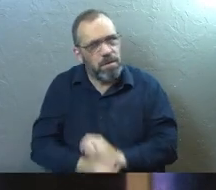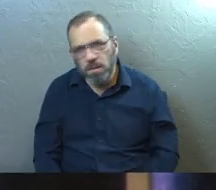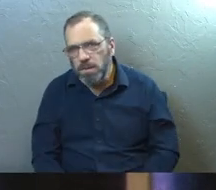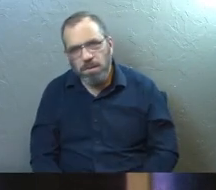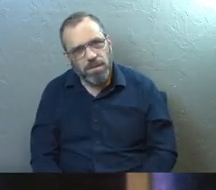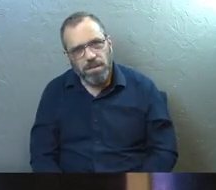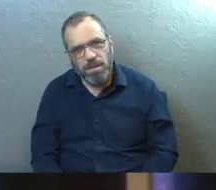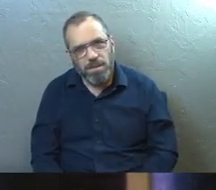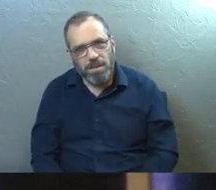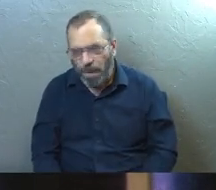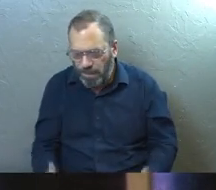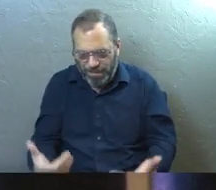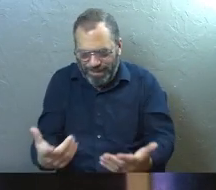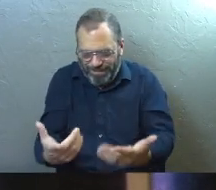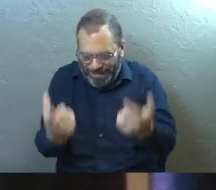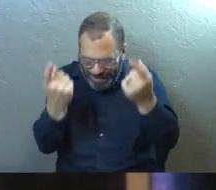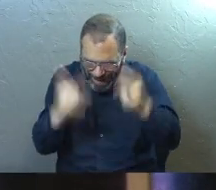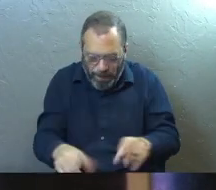It can't not.